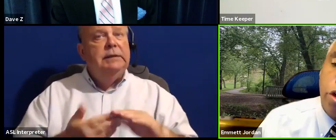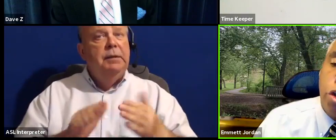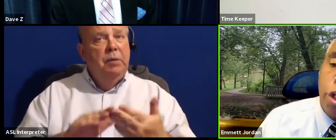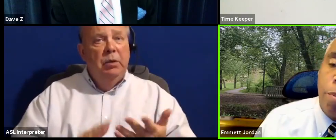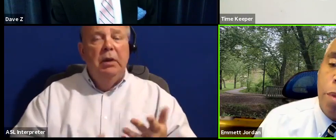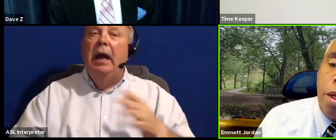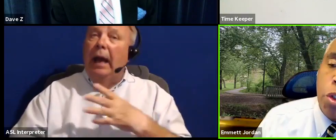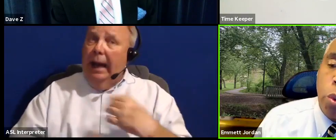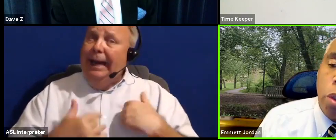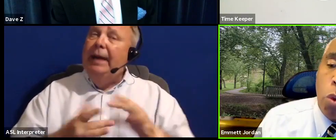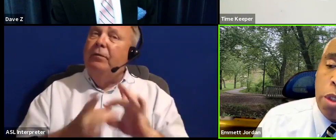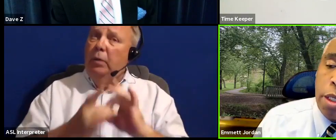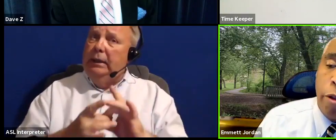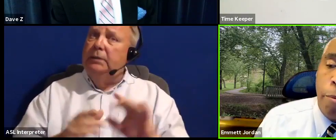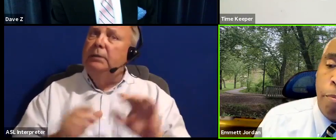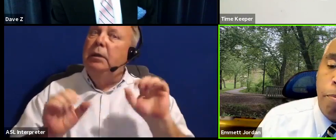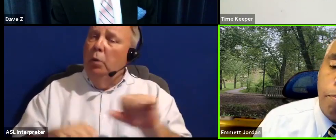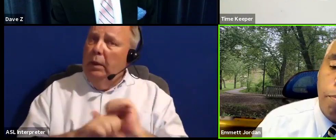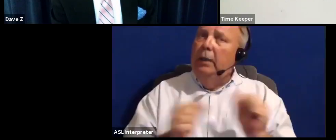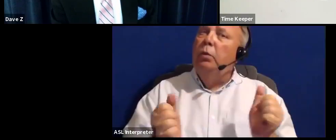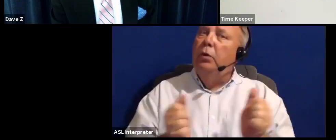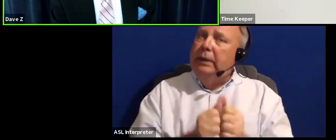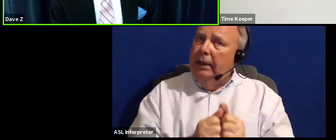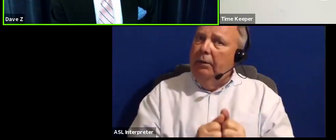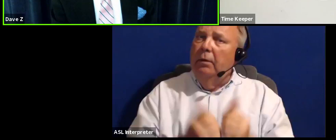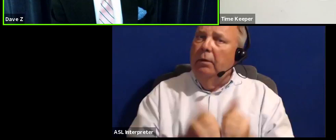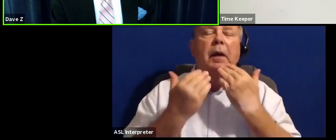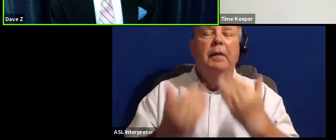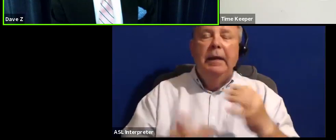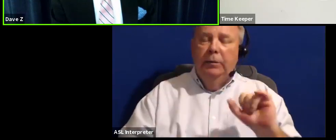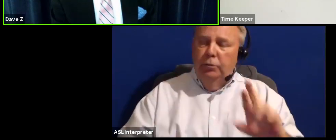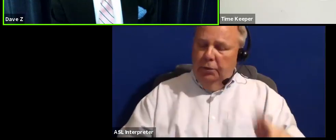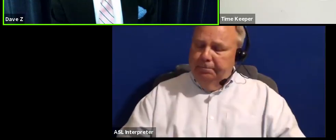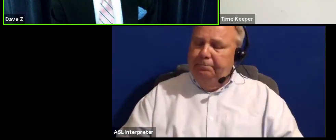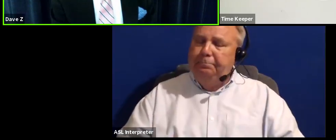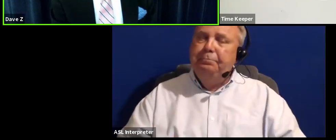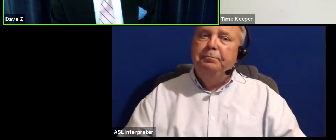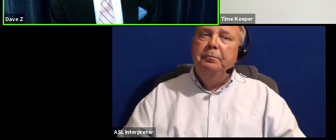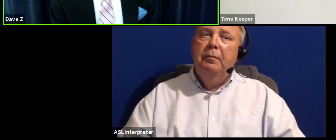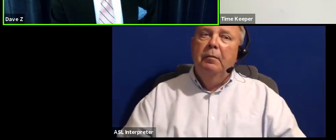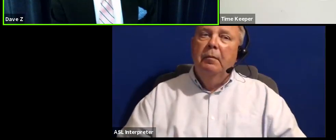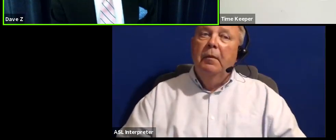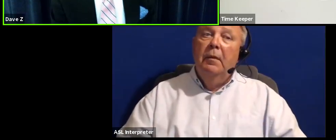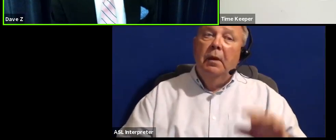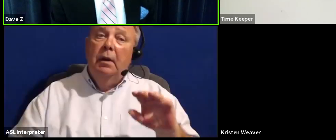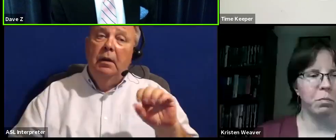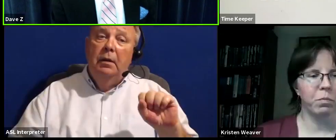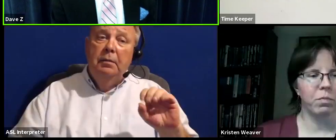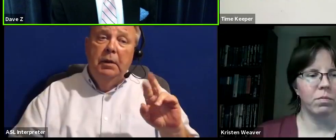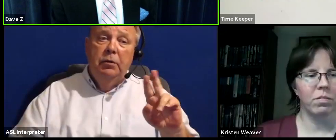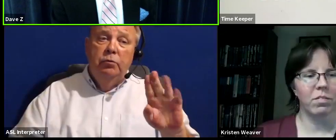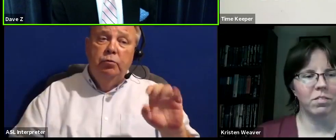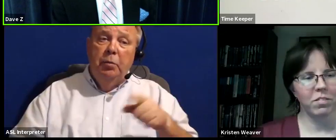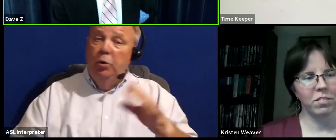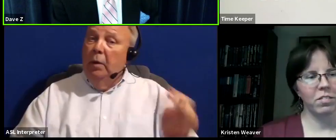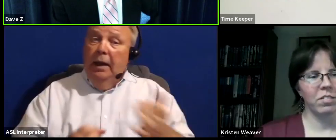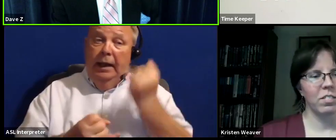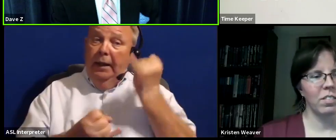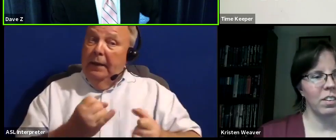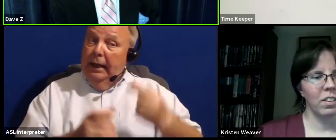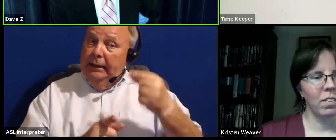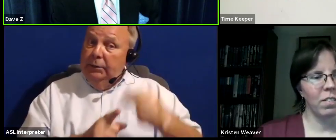a better relationship so we can work together. Thank you, sir. Thank you. And Ms. Weaver, you get the last word